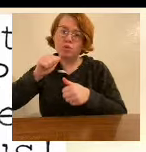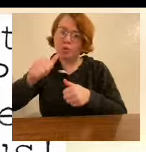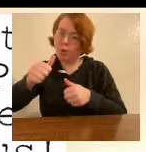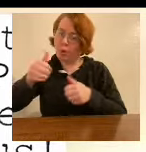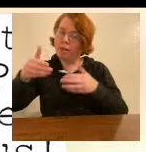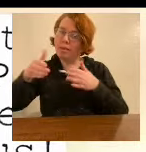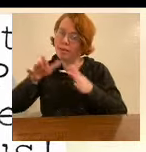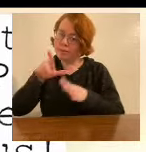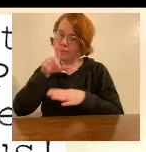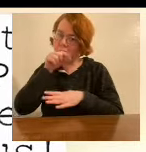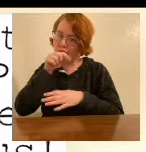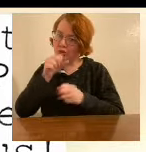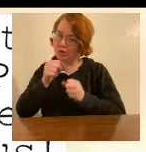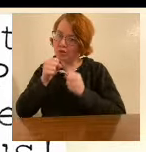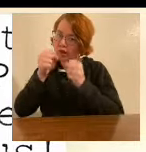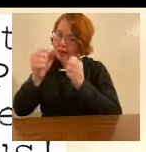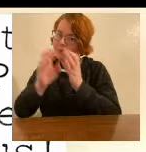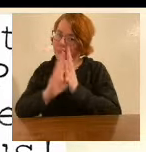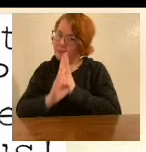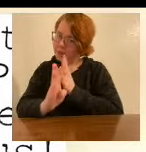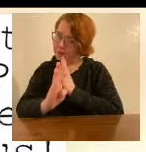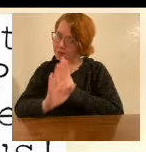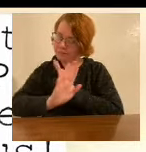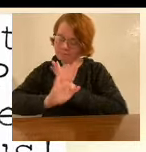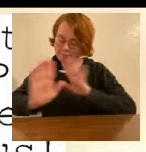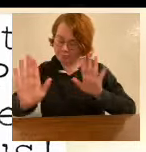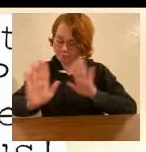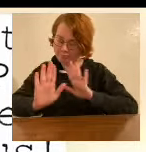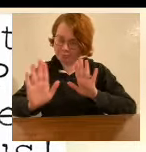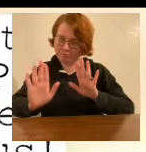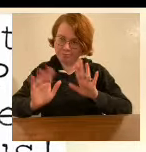Don't Let the Pigeon Drive the Bus.